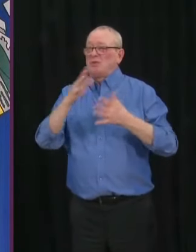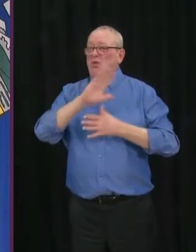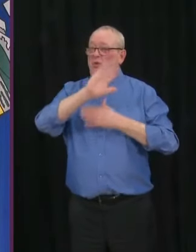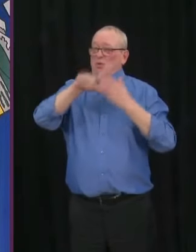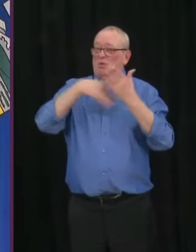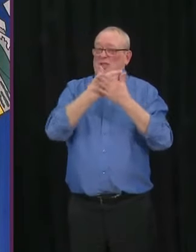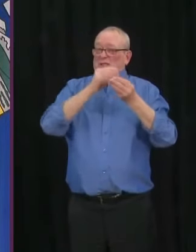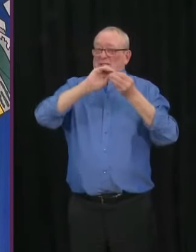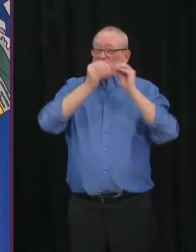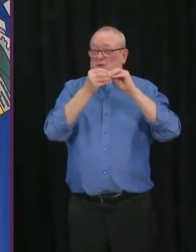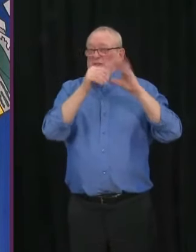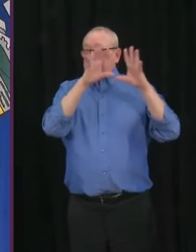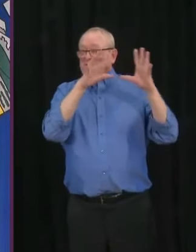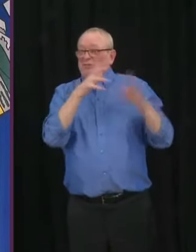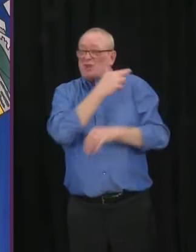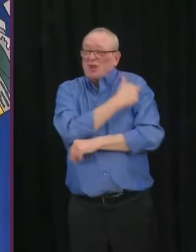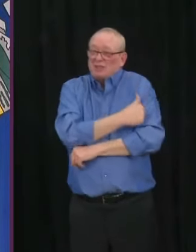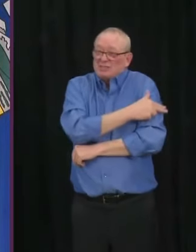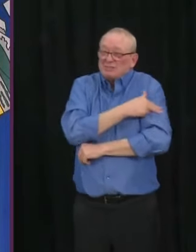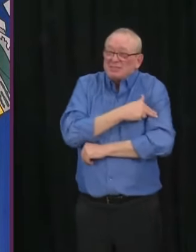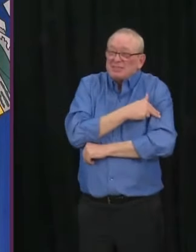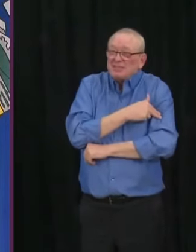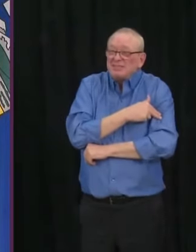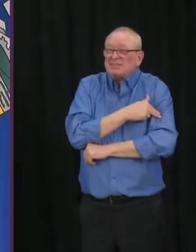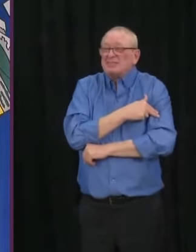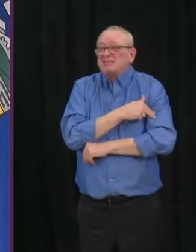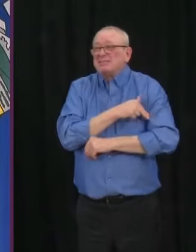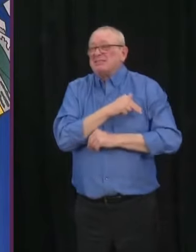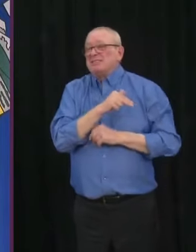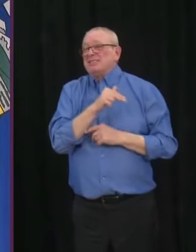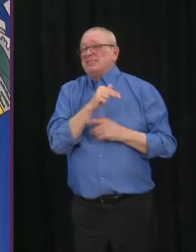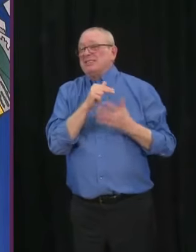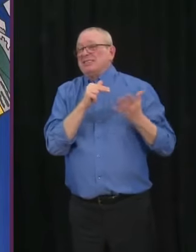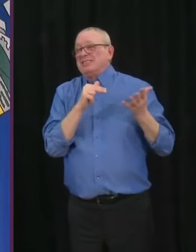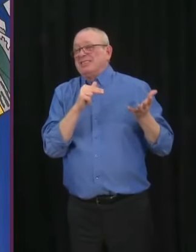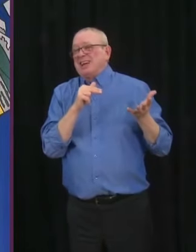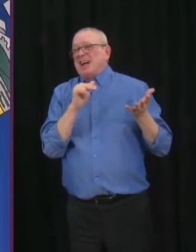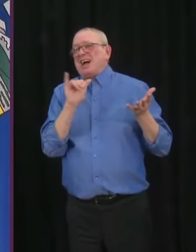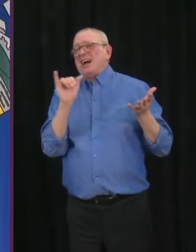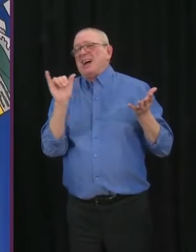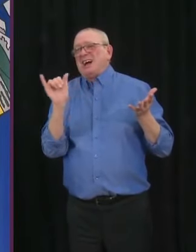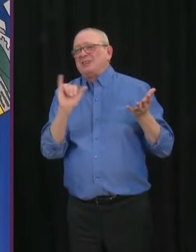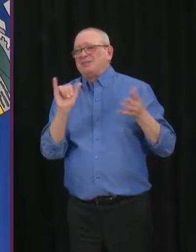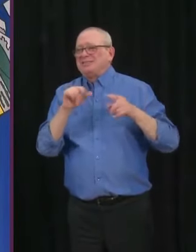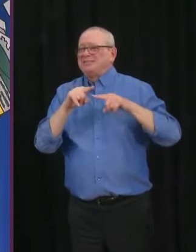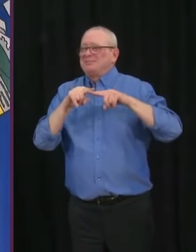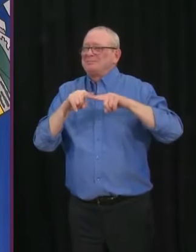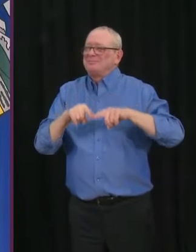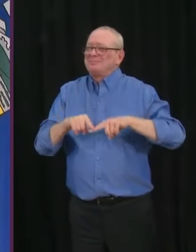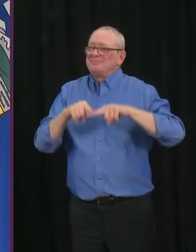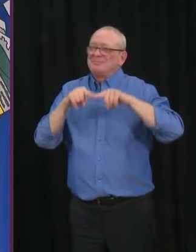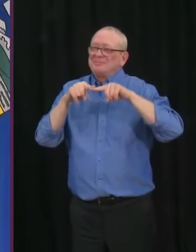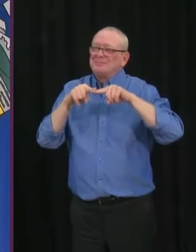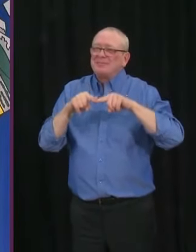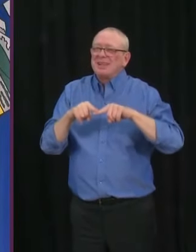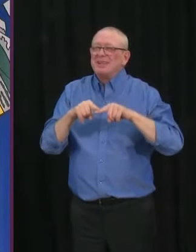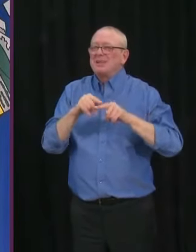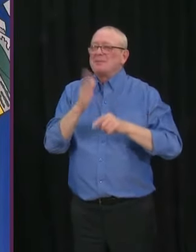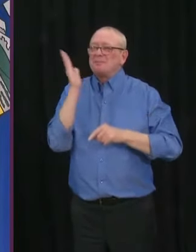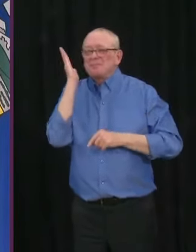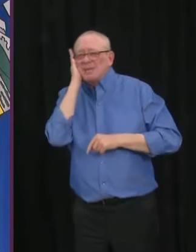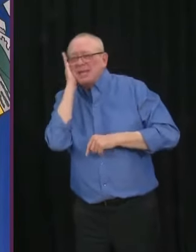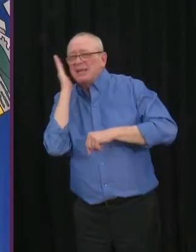also involve our workplace capacity. We have many of our healthcare workers who are getting immunized right now